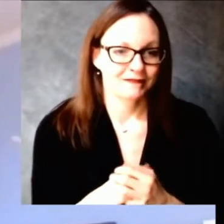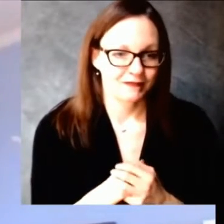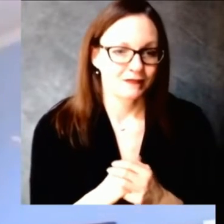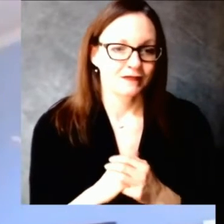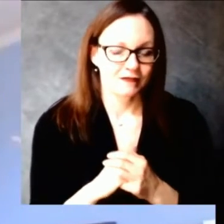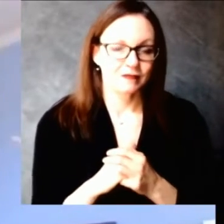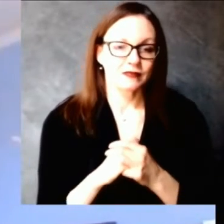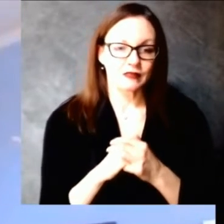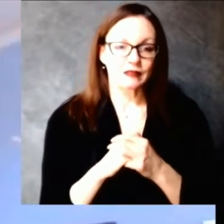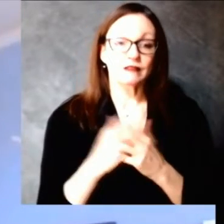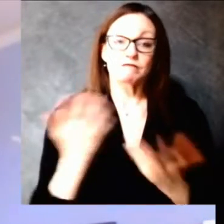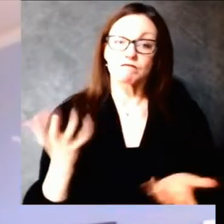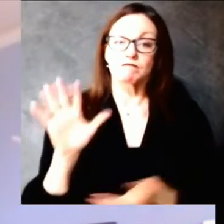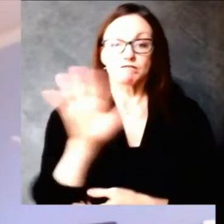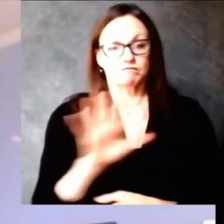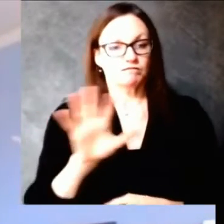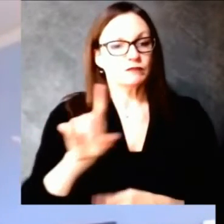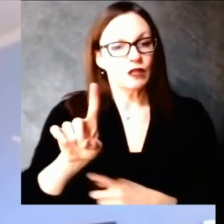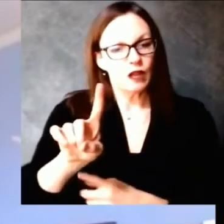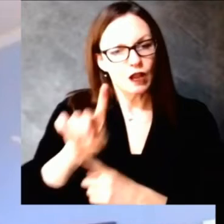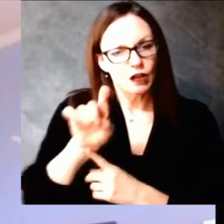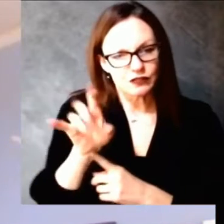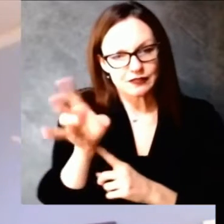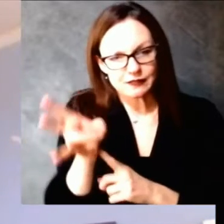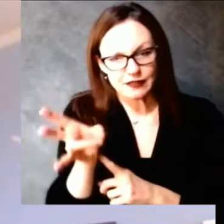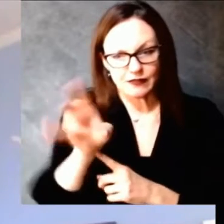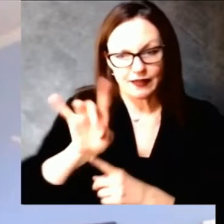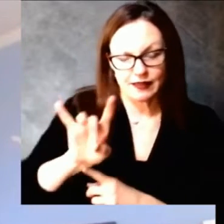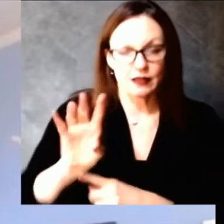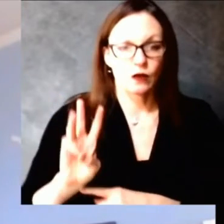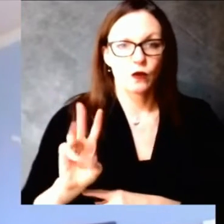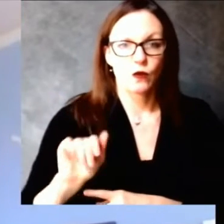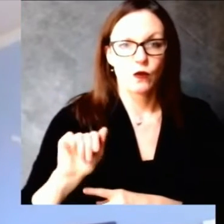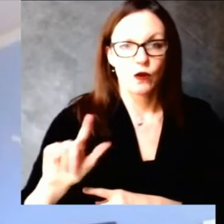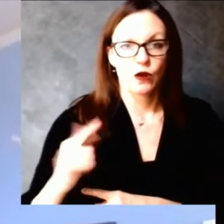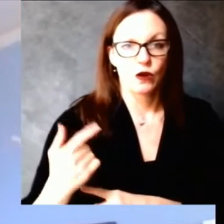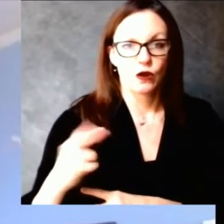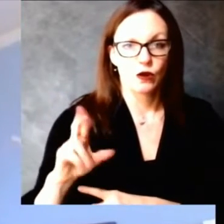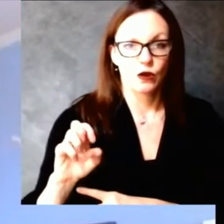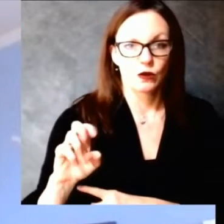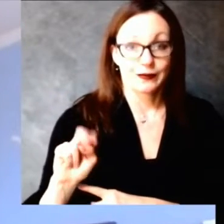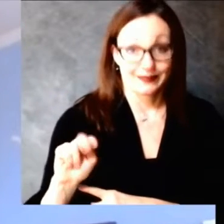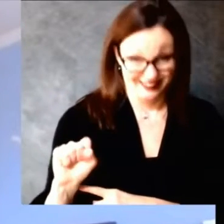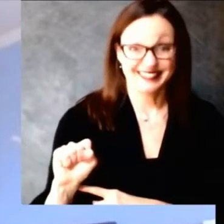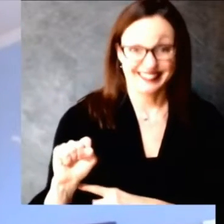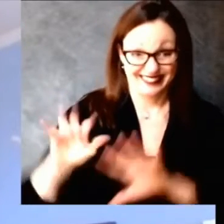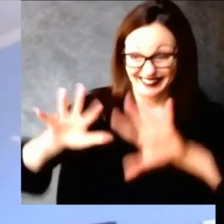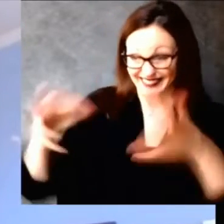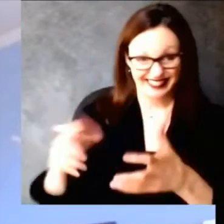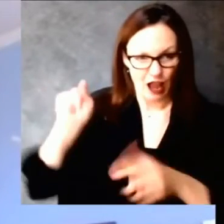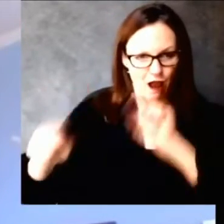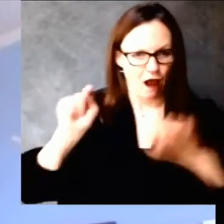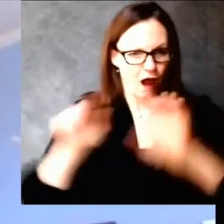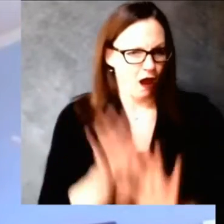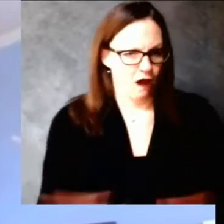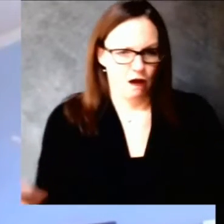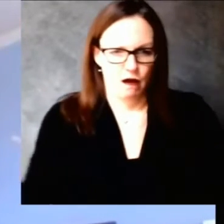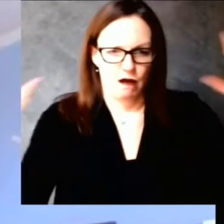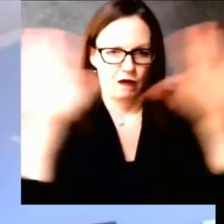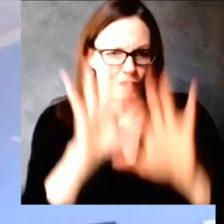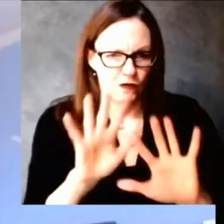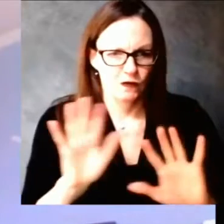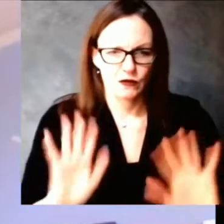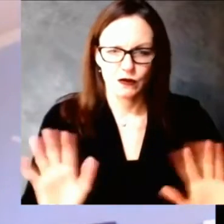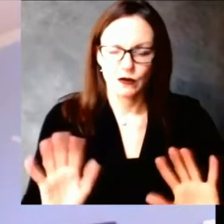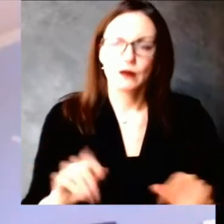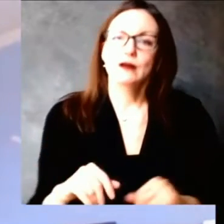receiving this vaccine. It is a high percentage of stores, but not every store, and so it's important for individuals to recognize